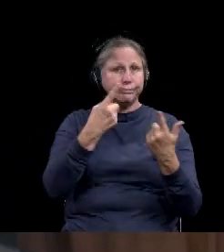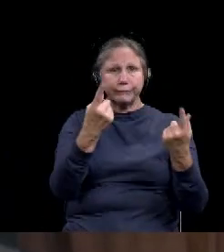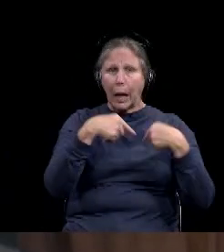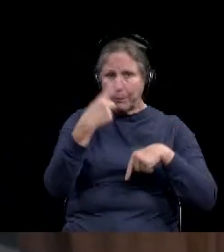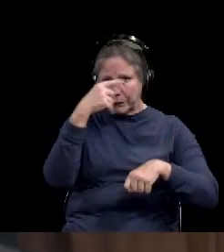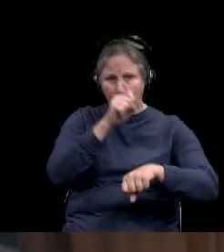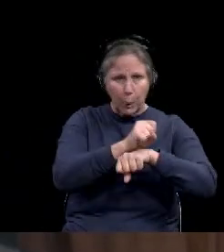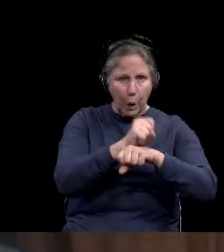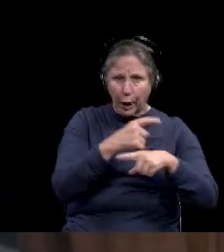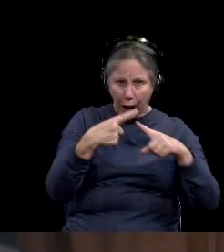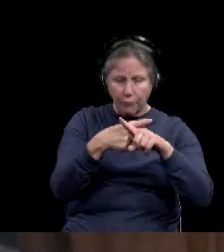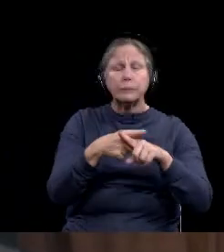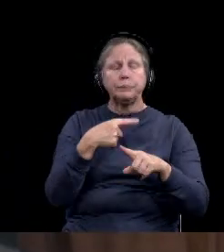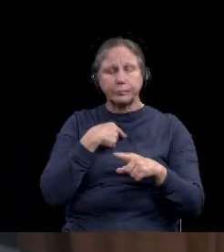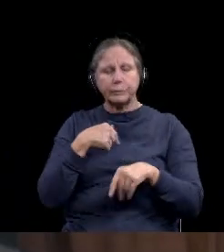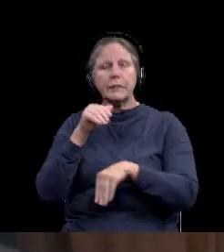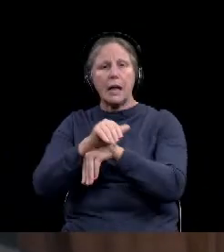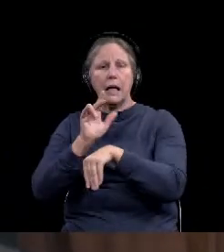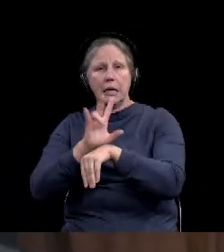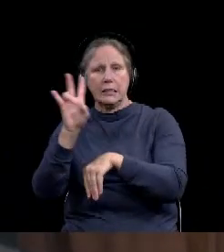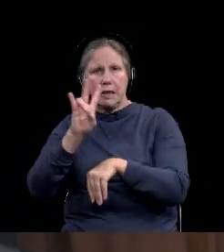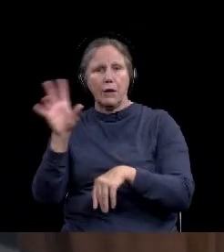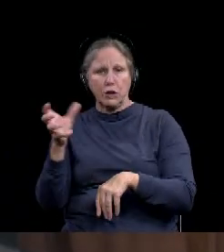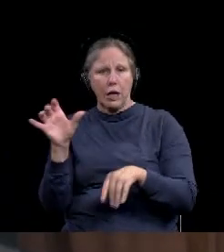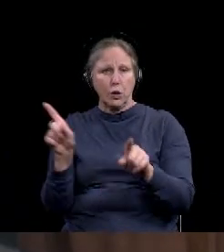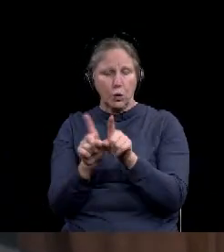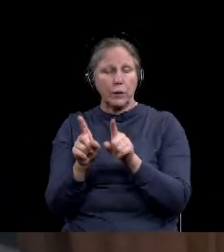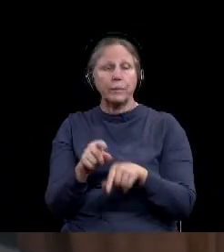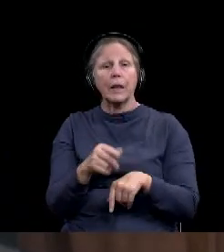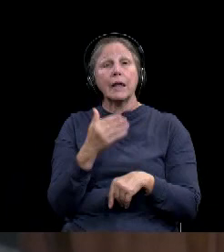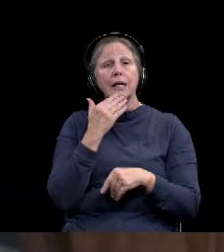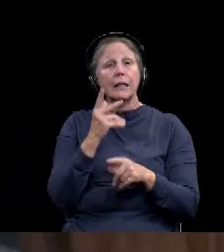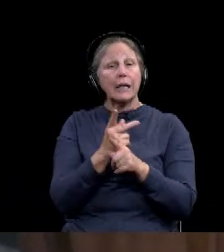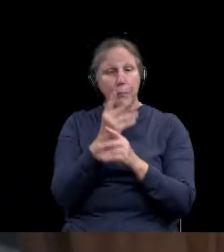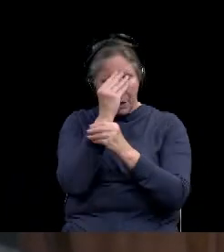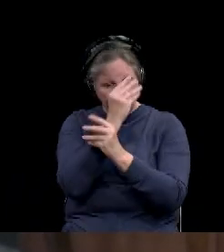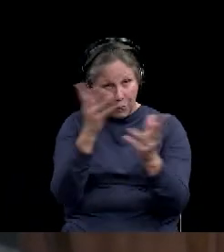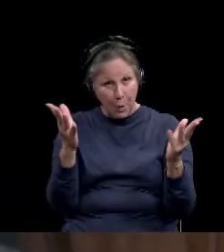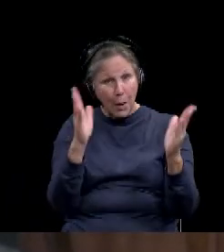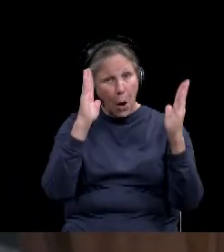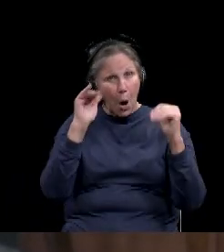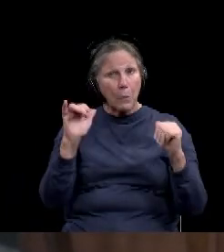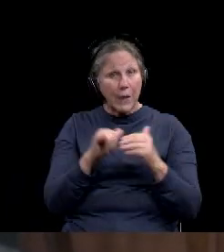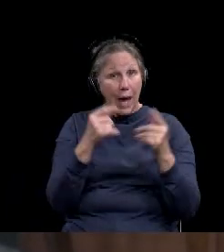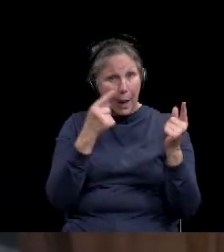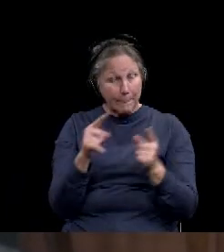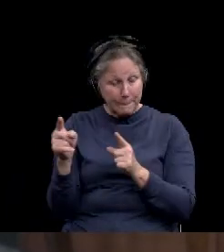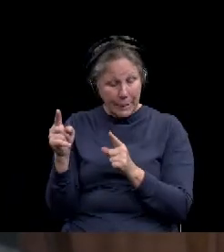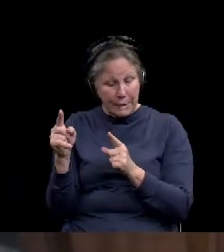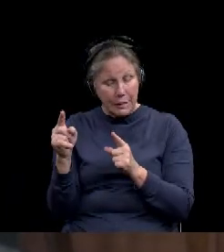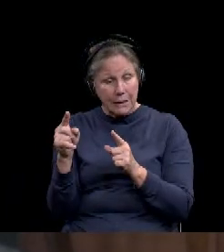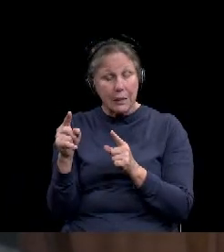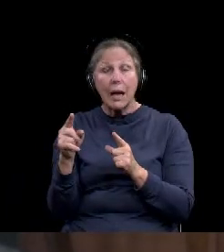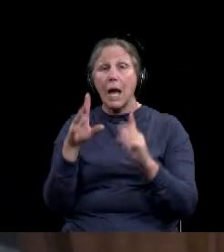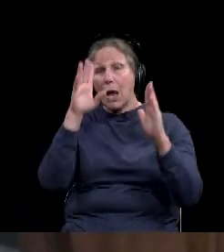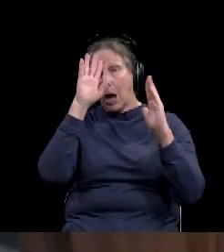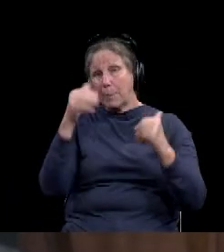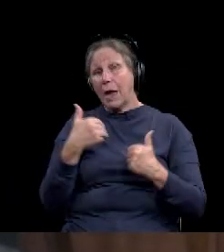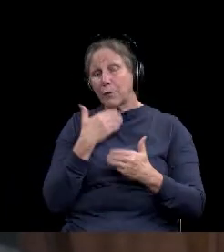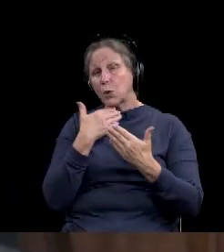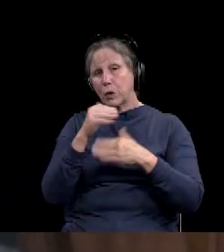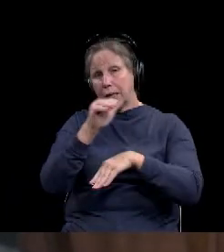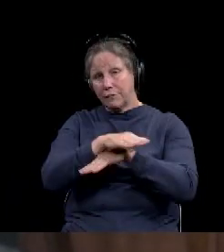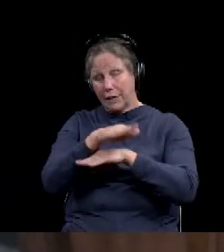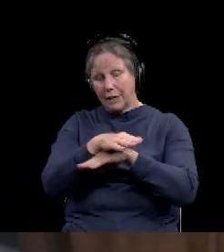whatever, we'll air this again tonight at seven o'clock on our channel. So we want to keep you informed and we hope we've done that with you. Uh, and we hope you all have a good